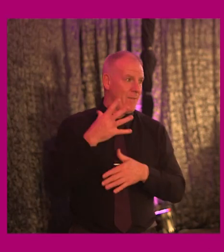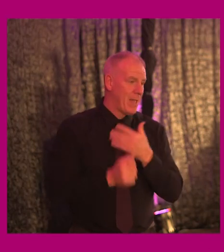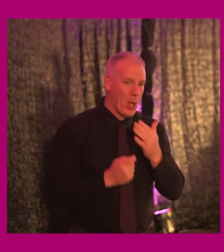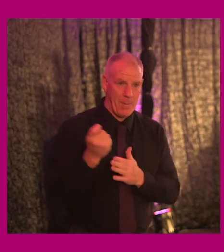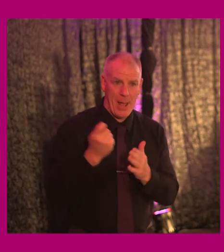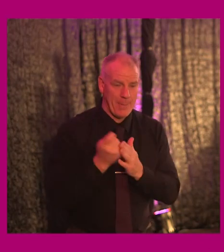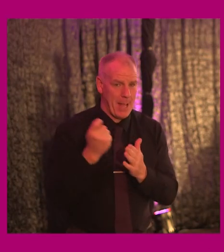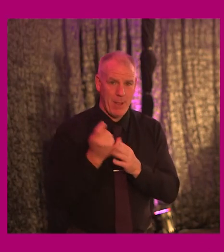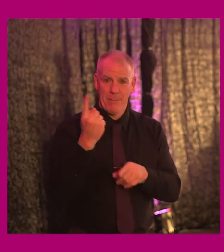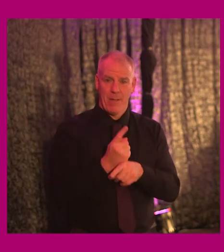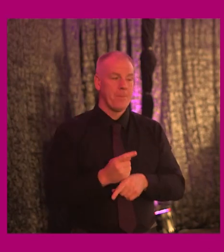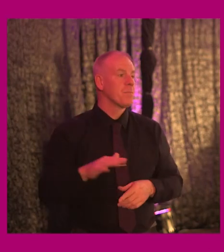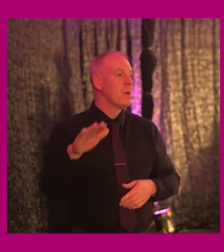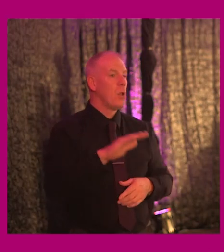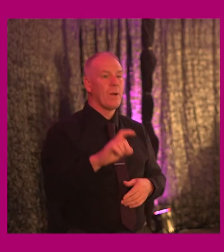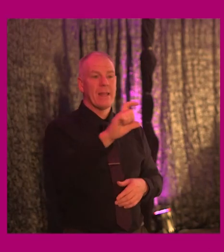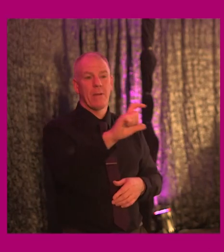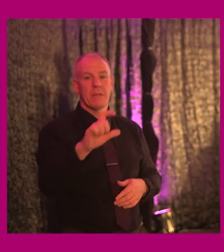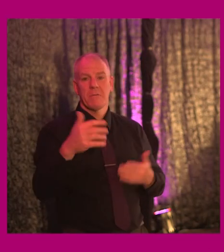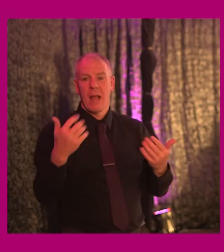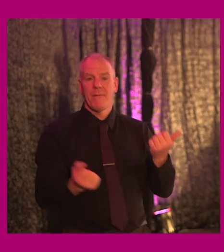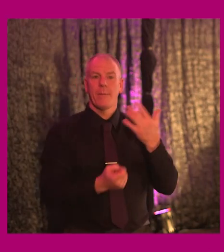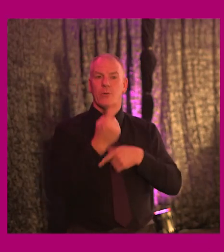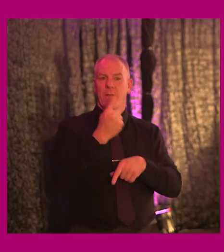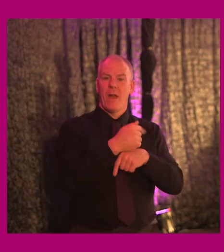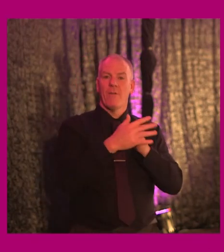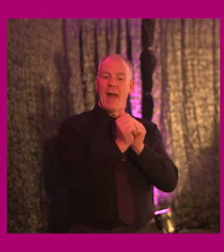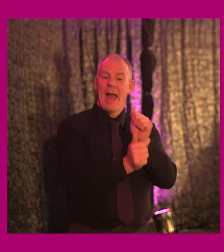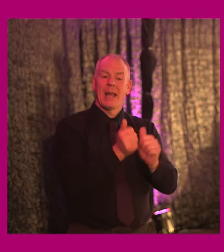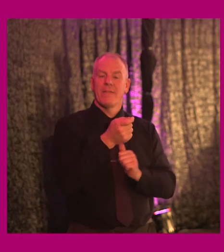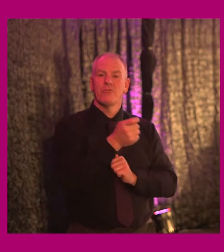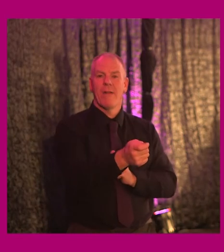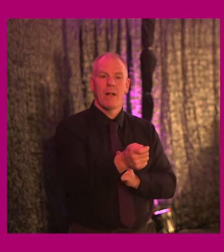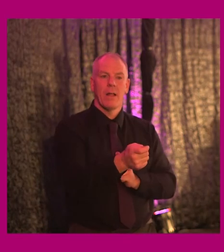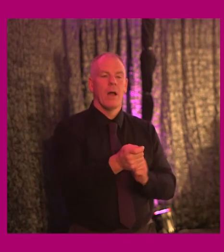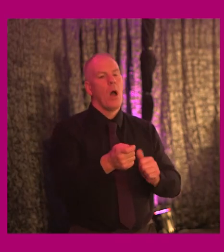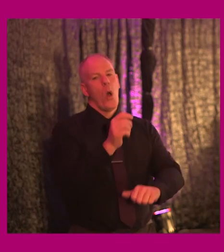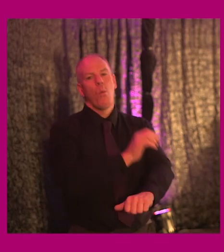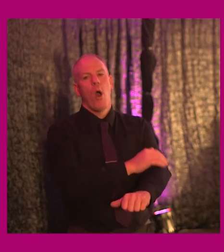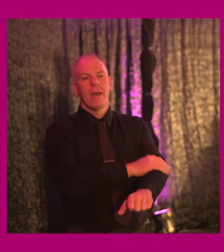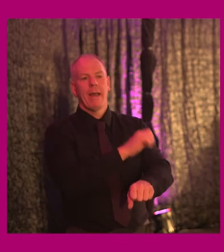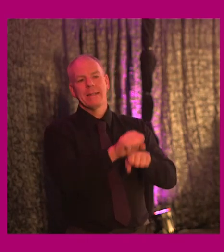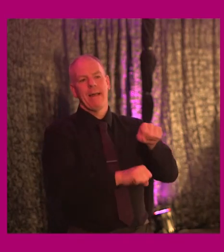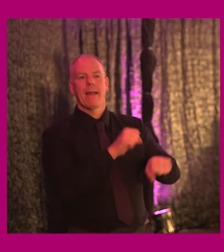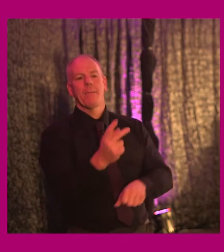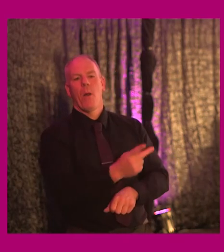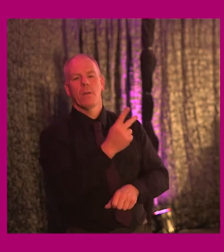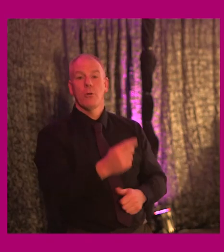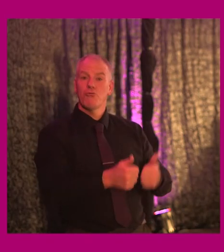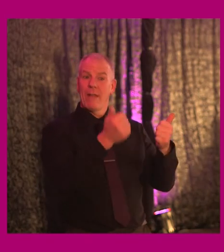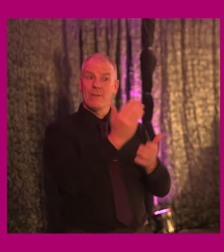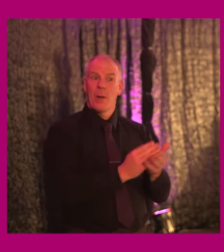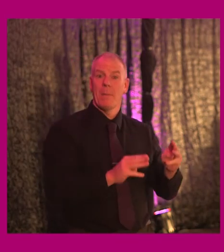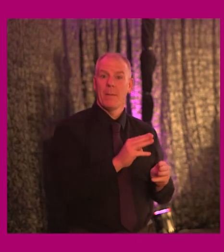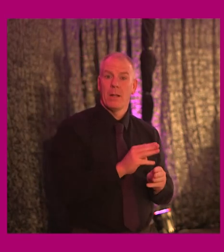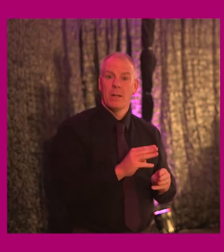week. Local authorities will introduce opportunities for active travel, referred to as walking and cycling, which is great for some.